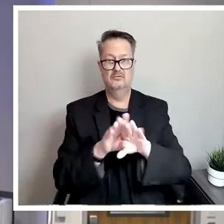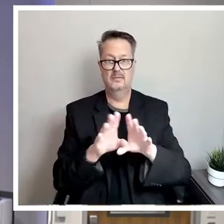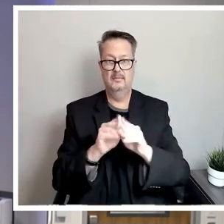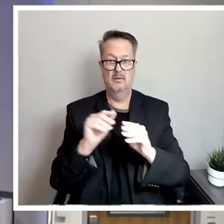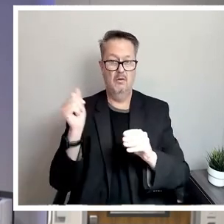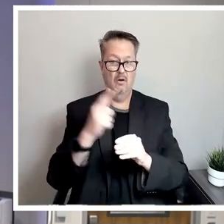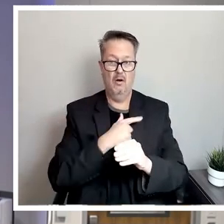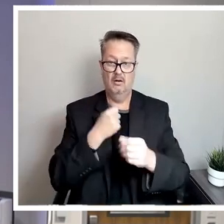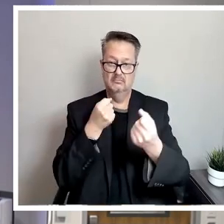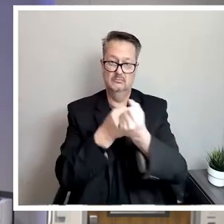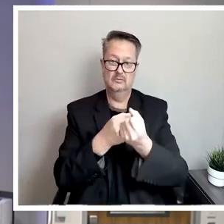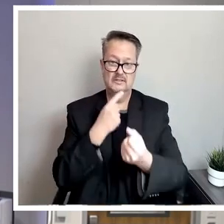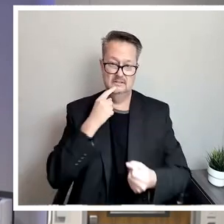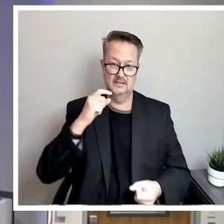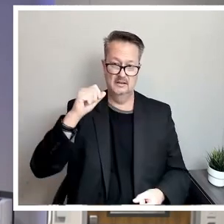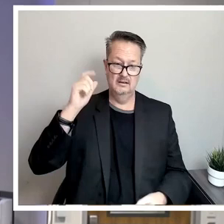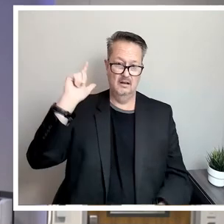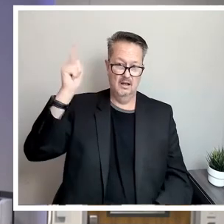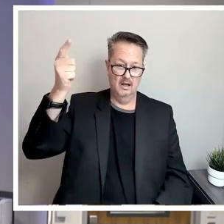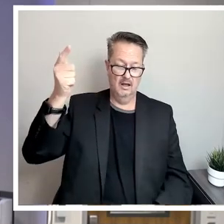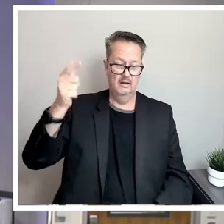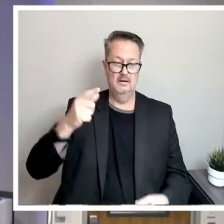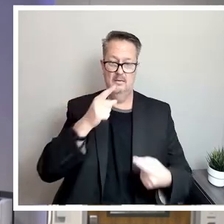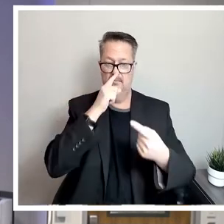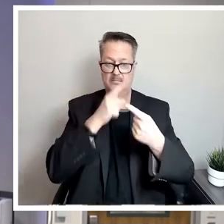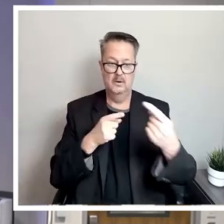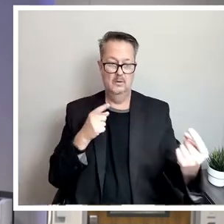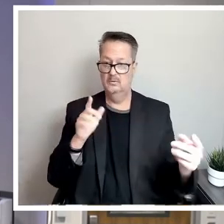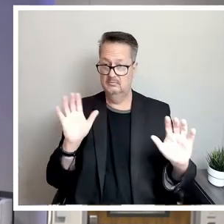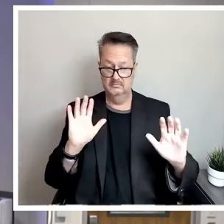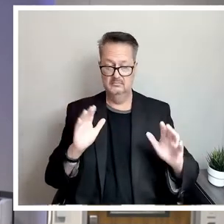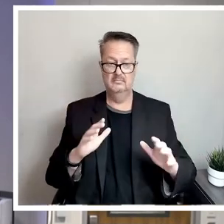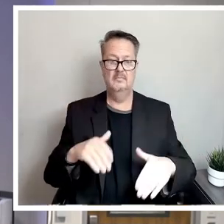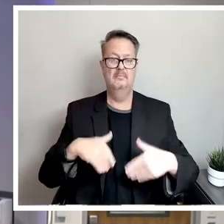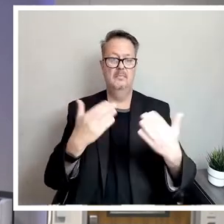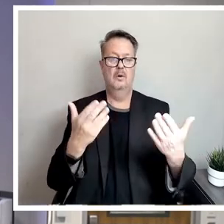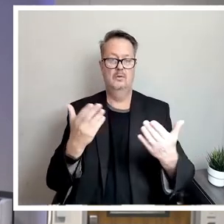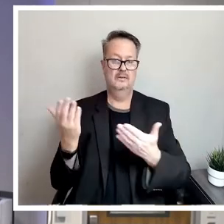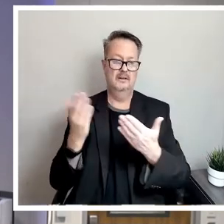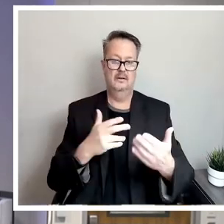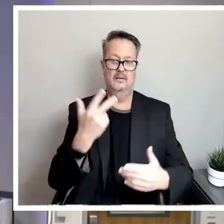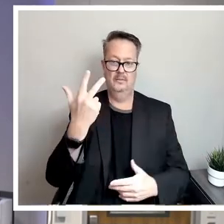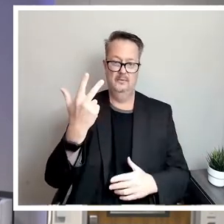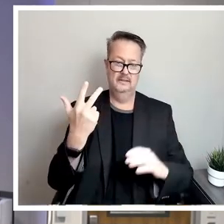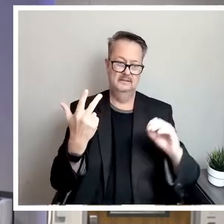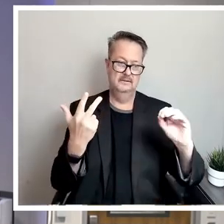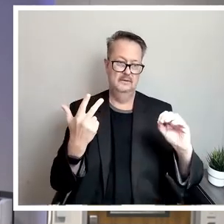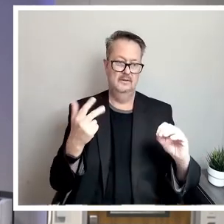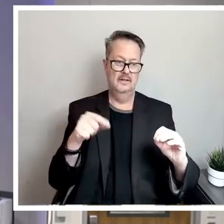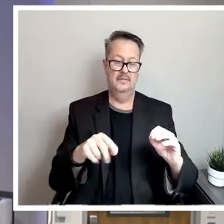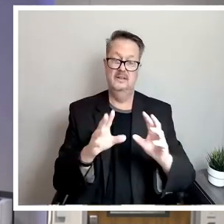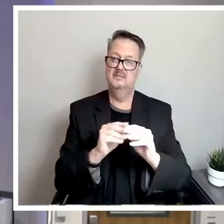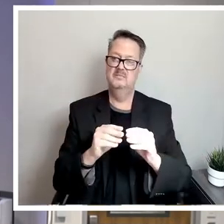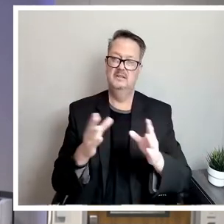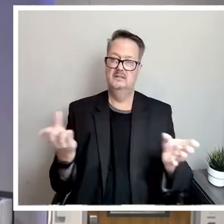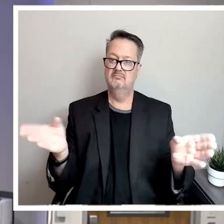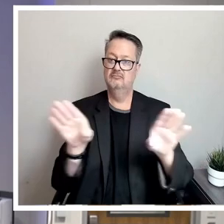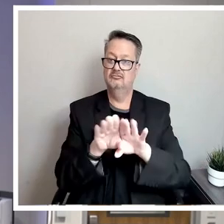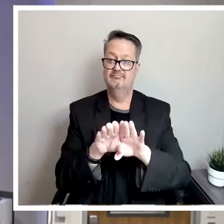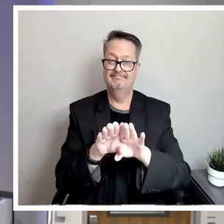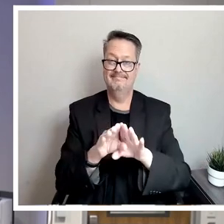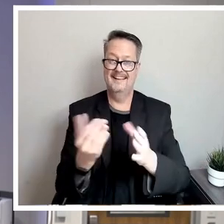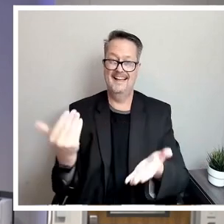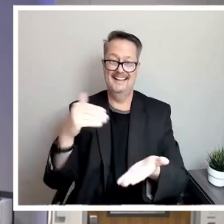say aye. Any opposed? Motion carries three to zero. This meeting is adjourned. Again,